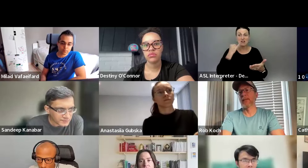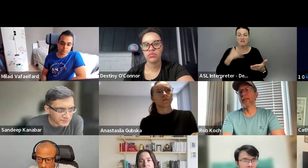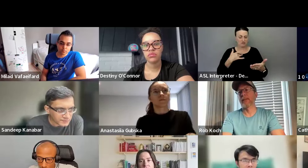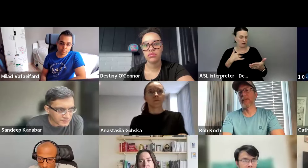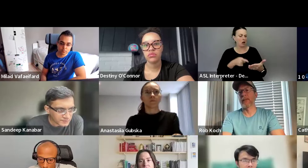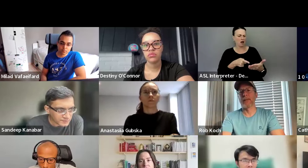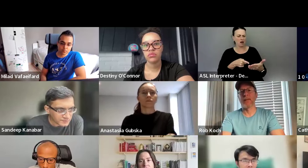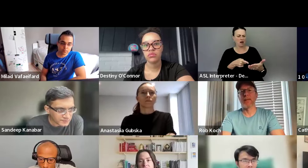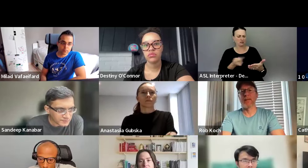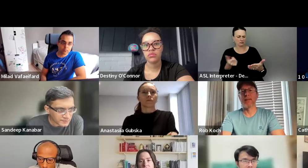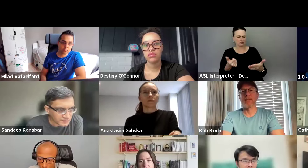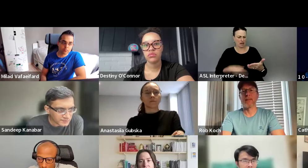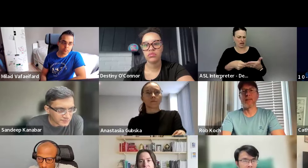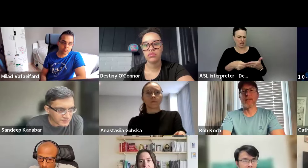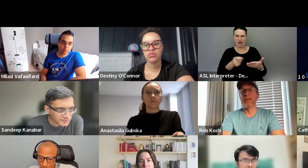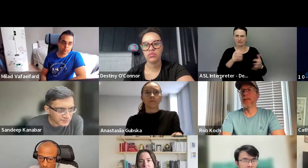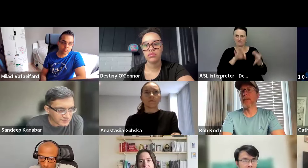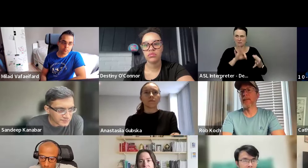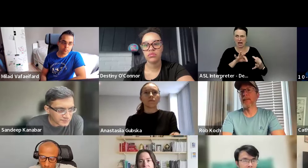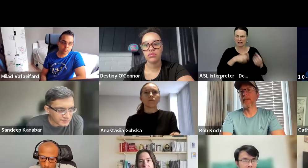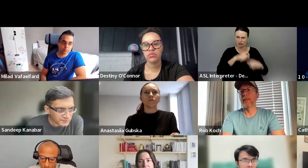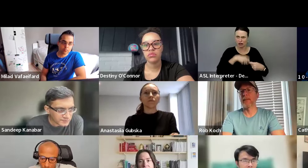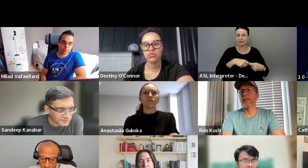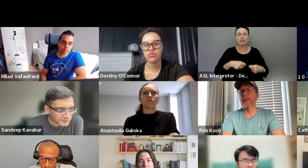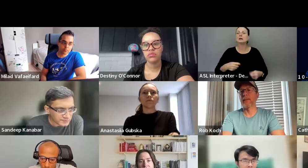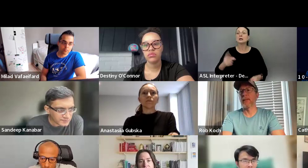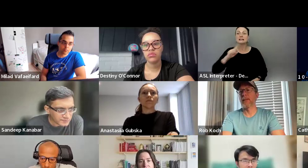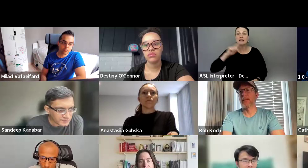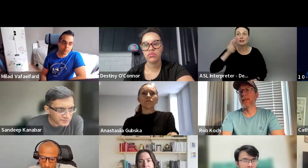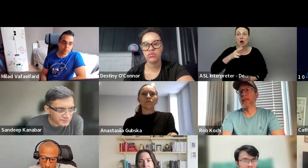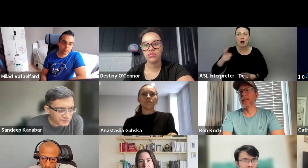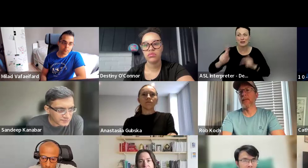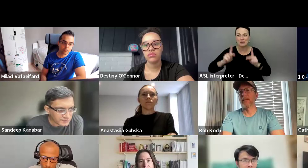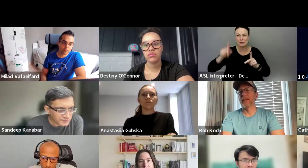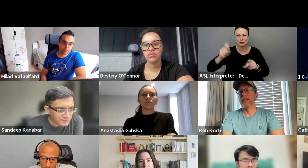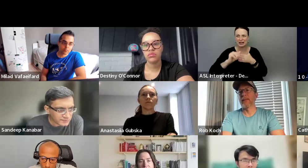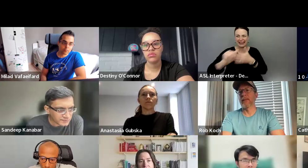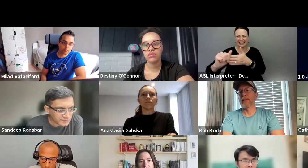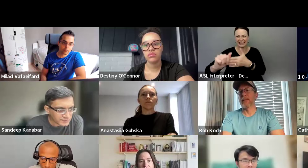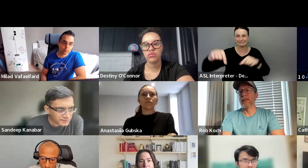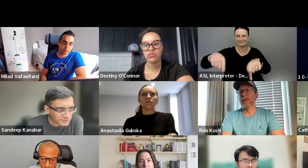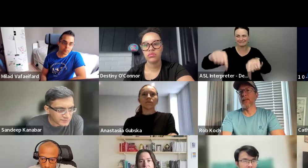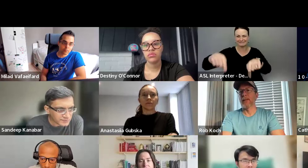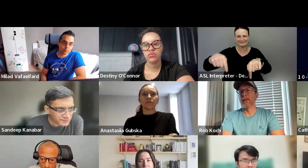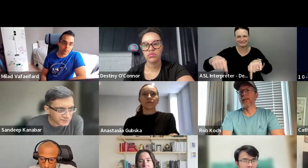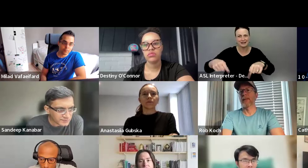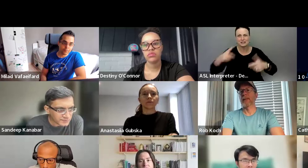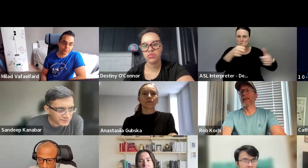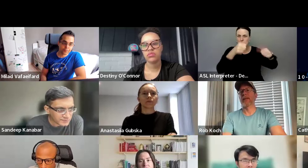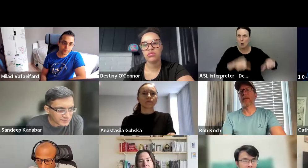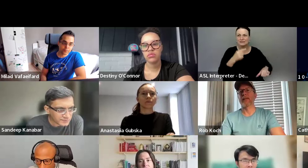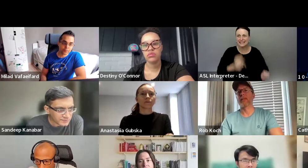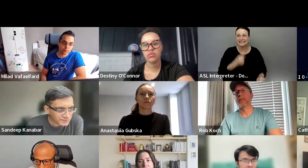input, I would love for this to come from deaf and hard of hearing people. So, uh, we can, you know, the post can say,